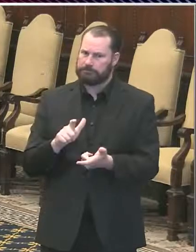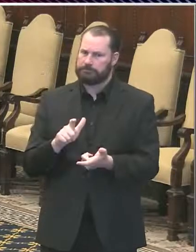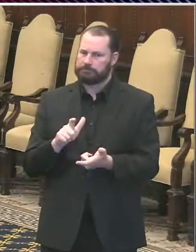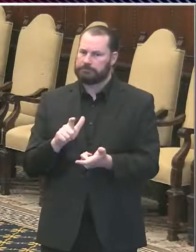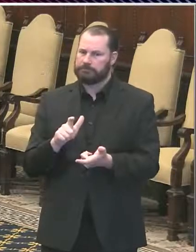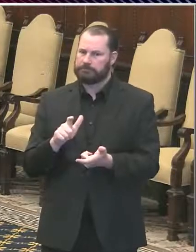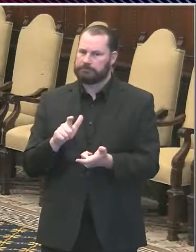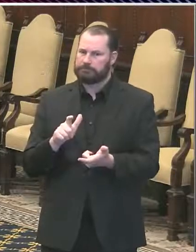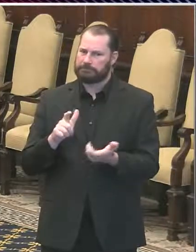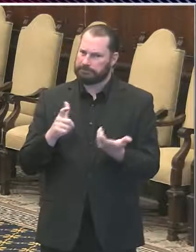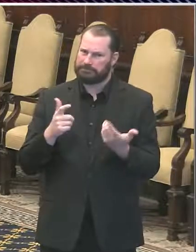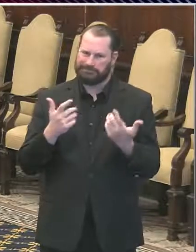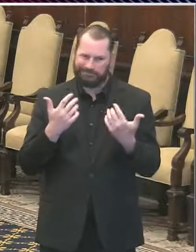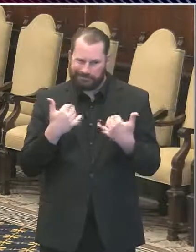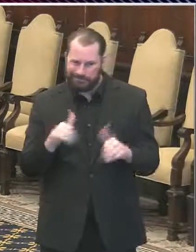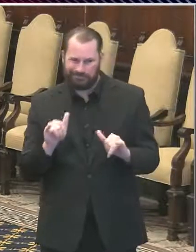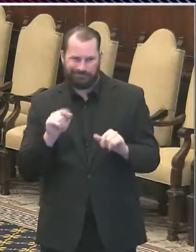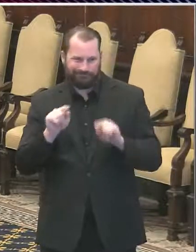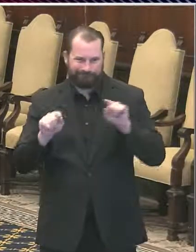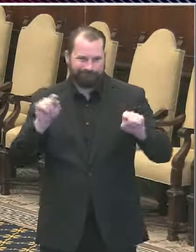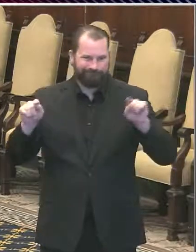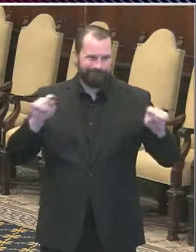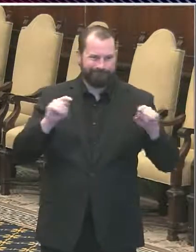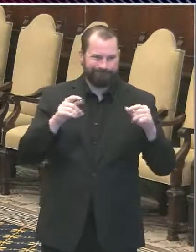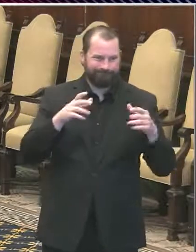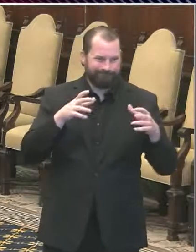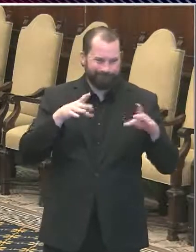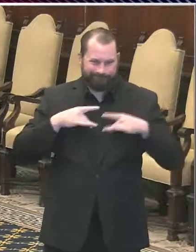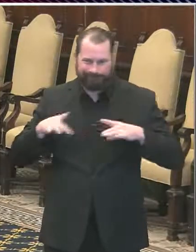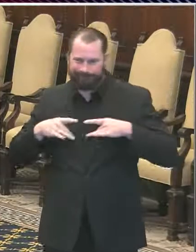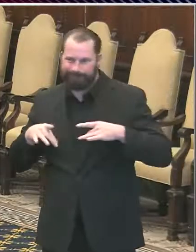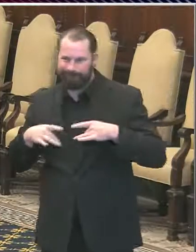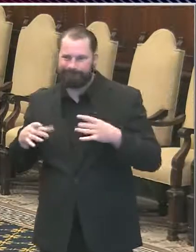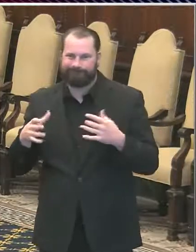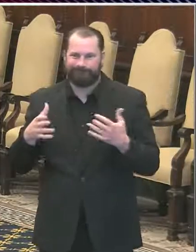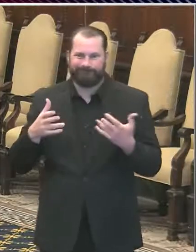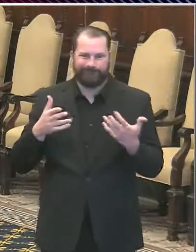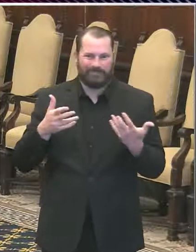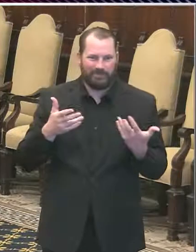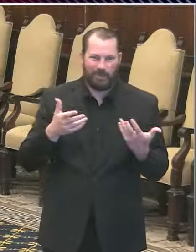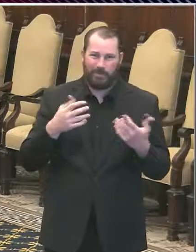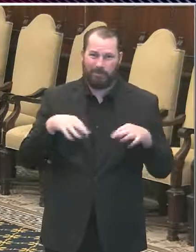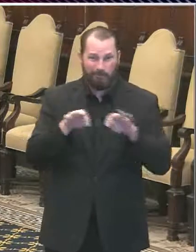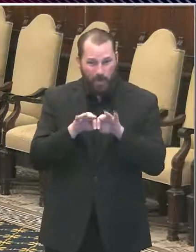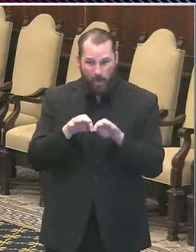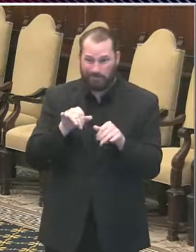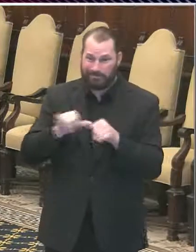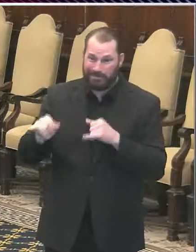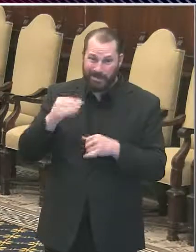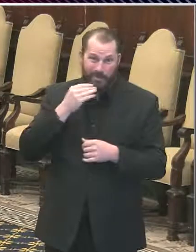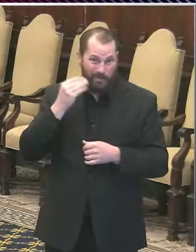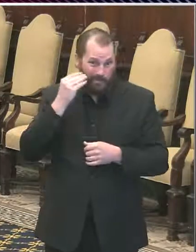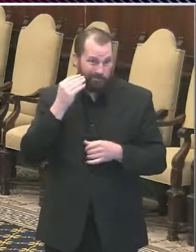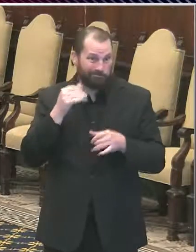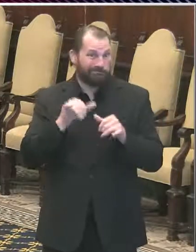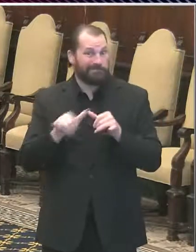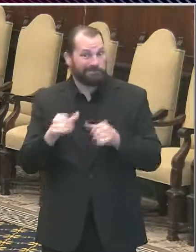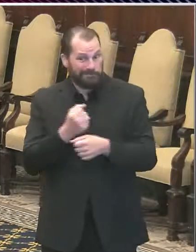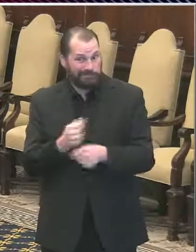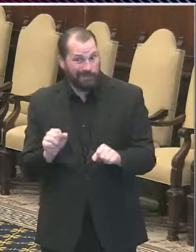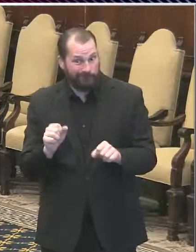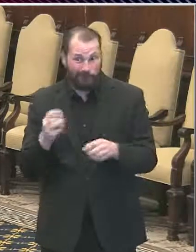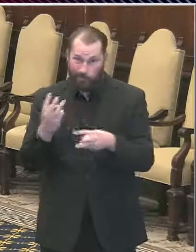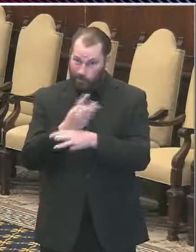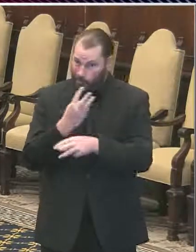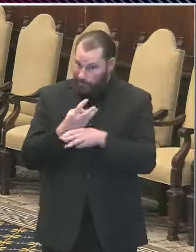all of us are still at risk. So stay home, stay safe, and wear a face covering when you go outside, please. Now I'll turn it over to Dr.